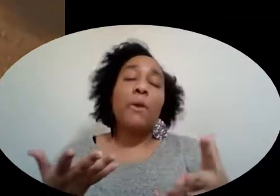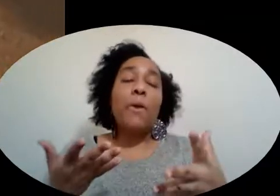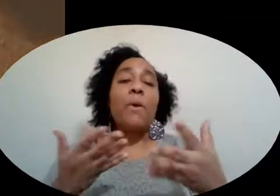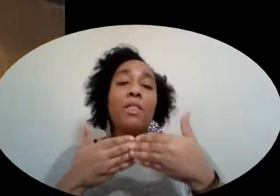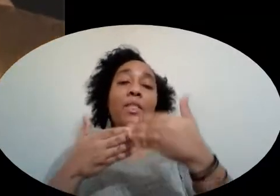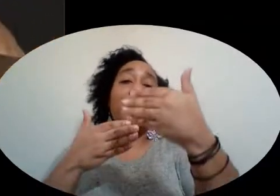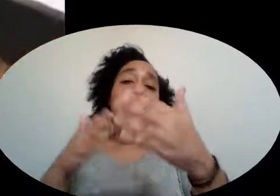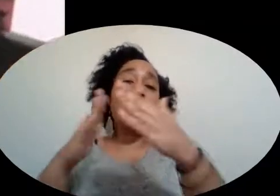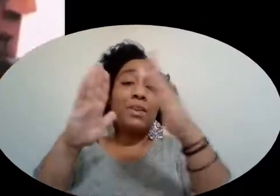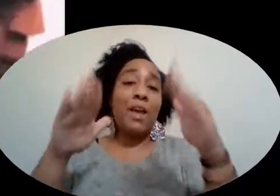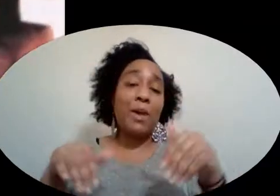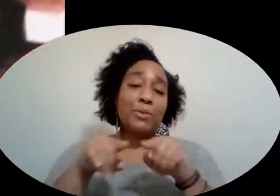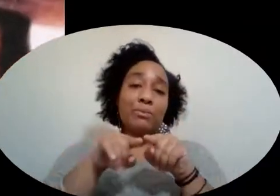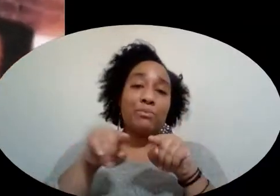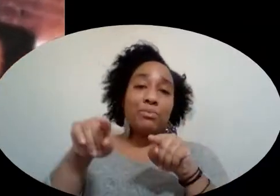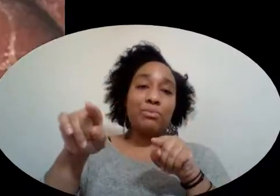the next house